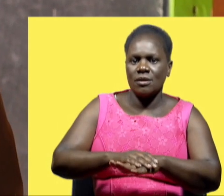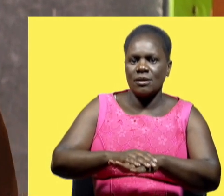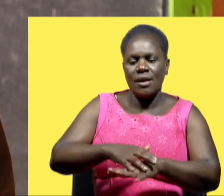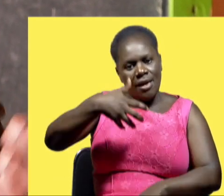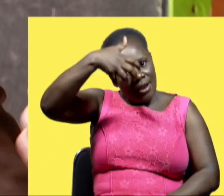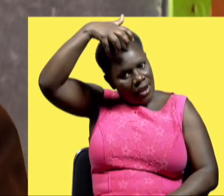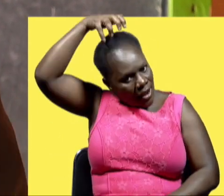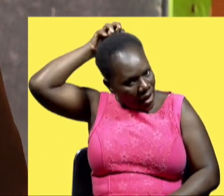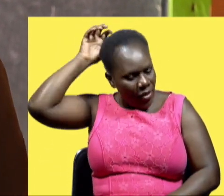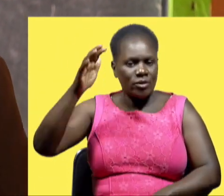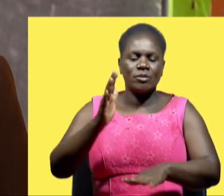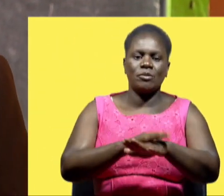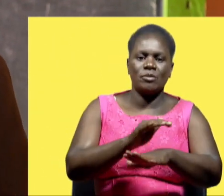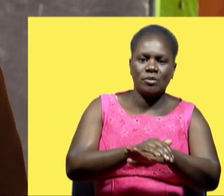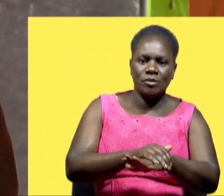Lion.